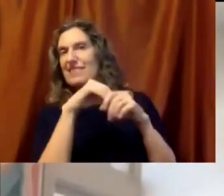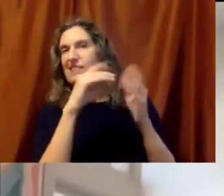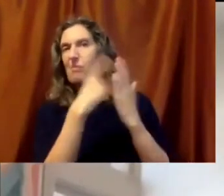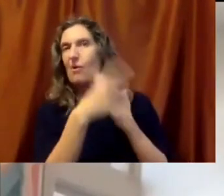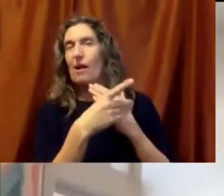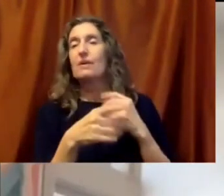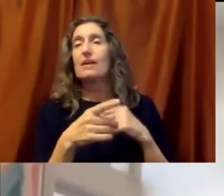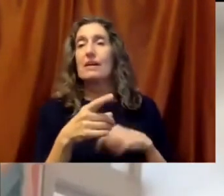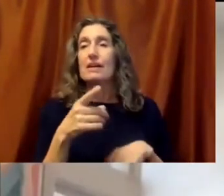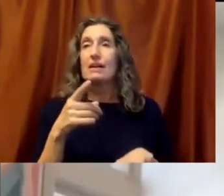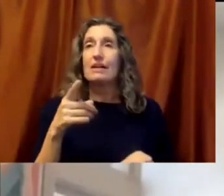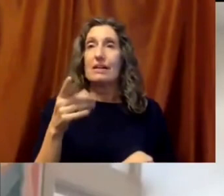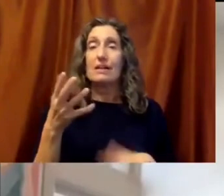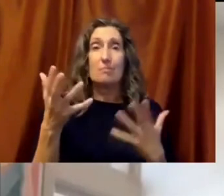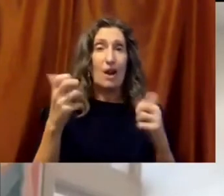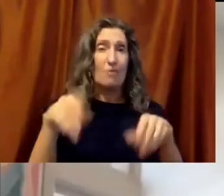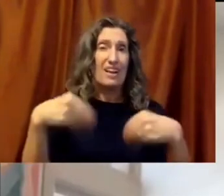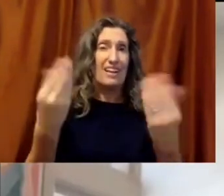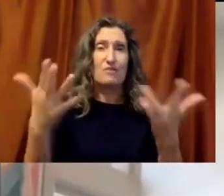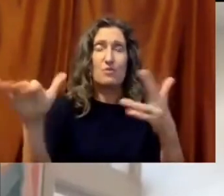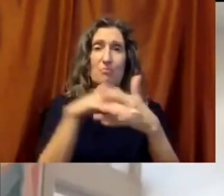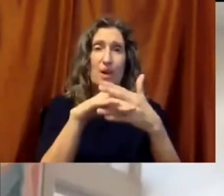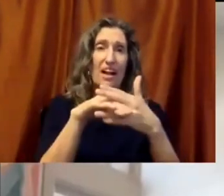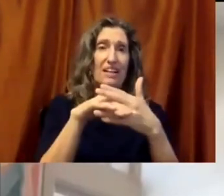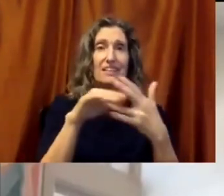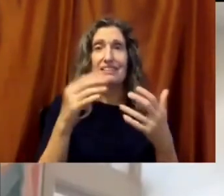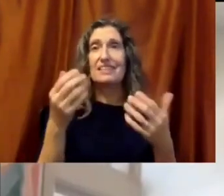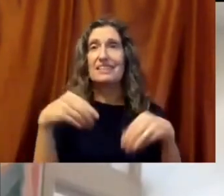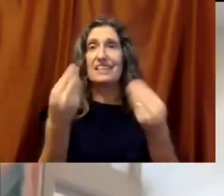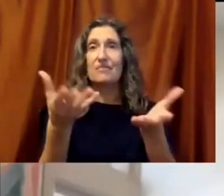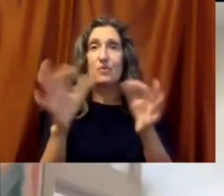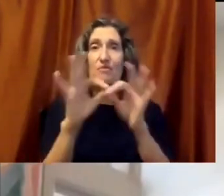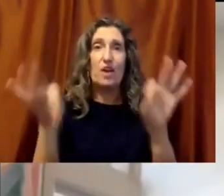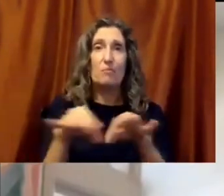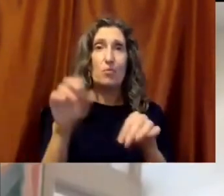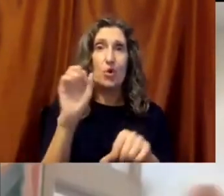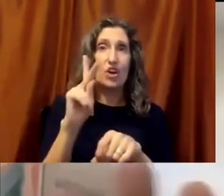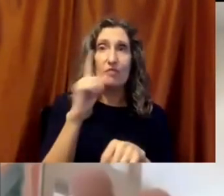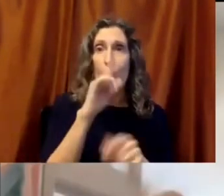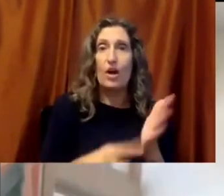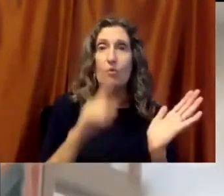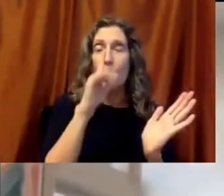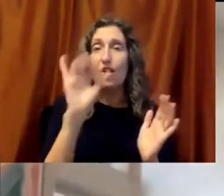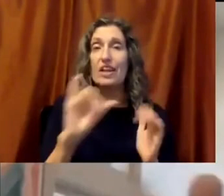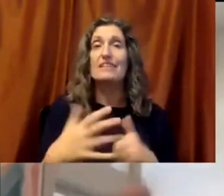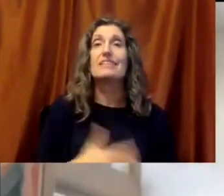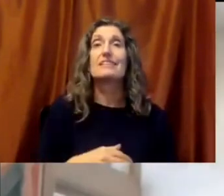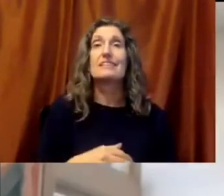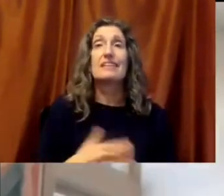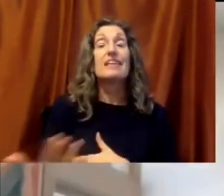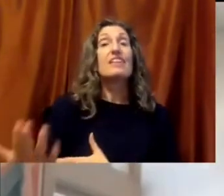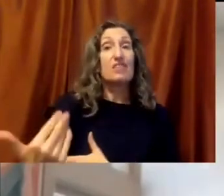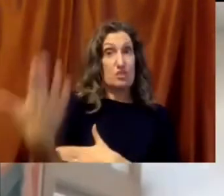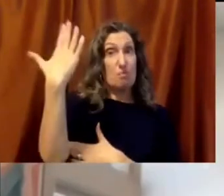about that. But I wanted to give people just a little bit of framework. This morning, we were looking at the kind of